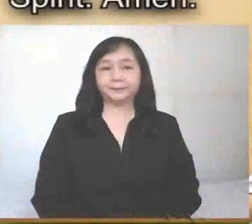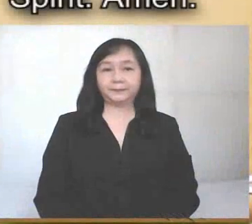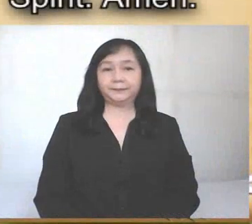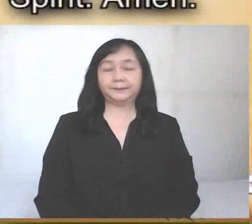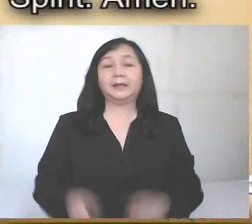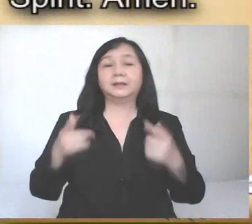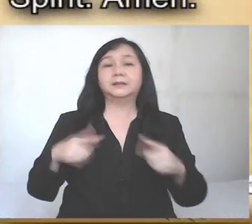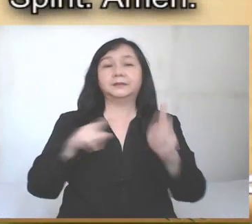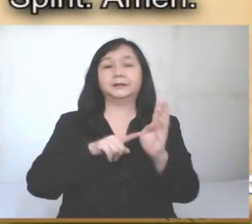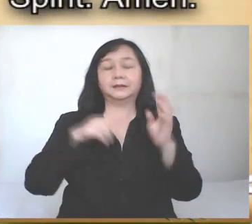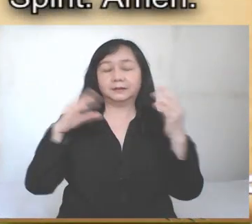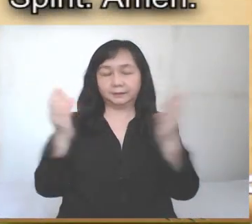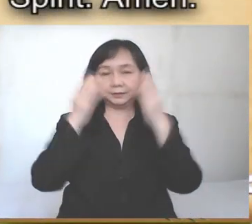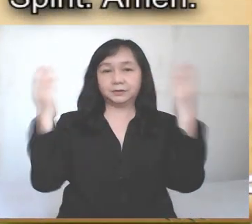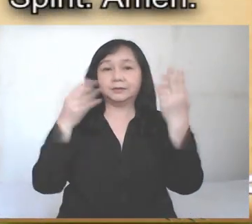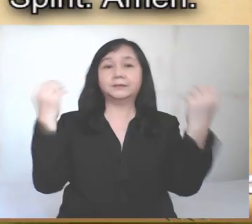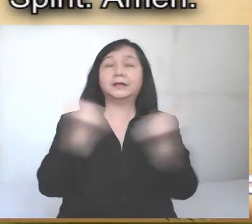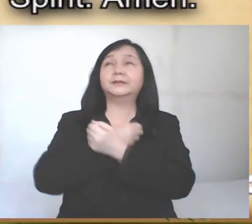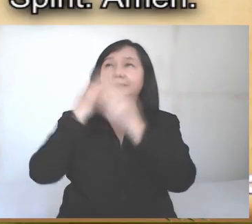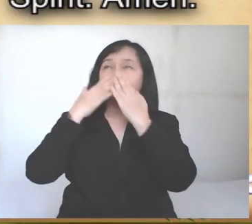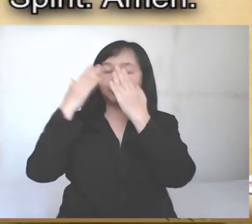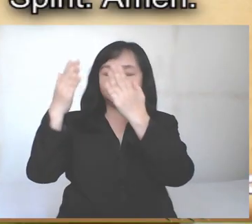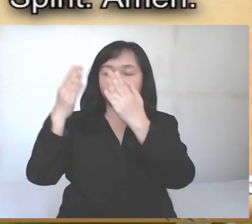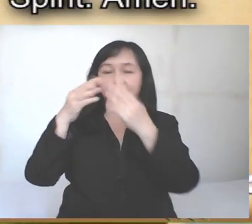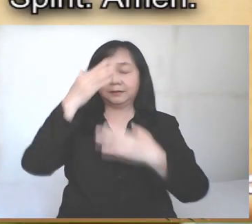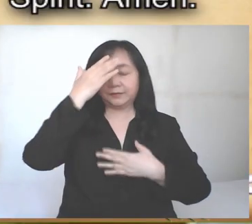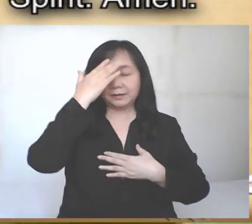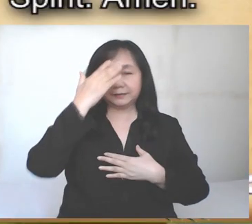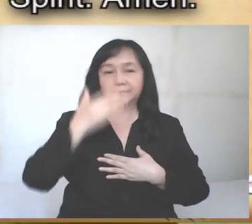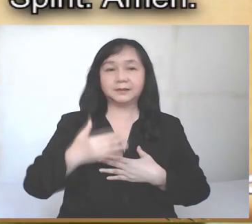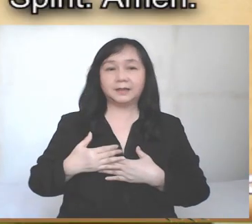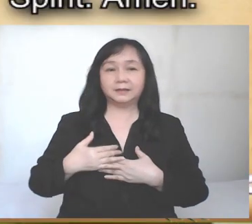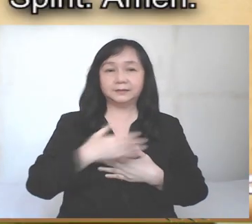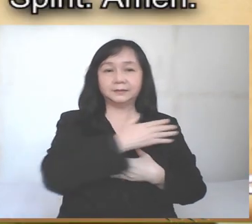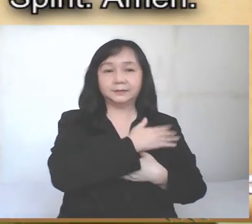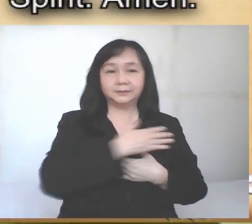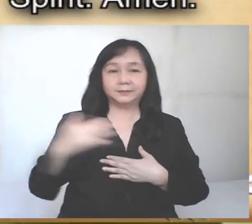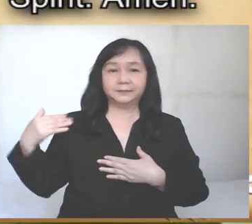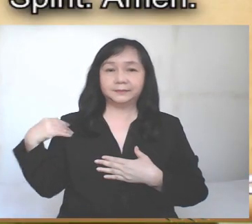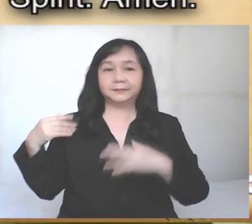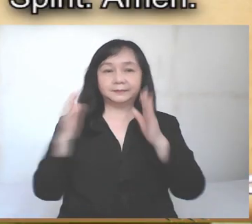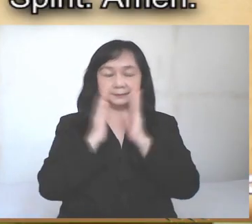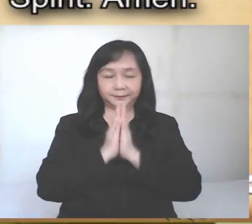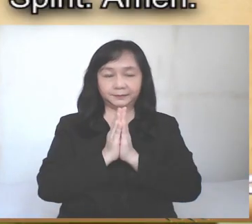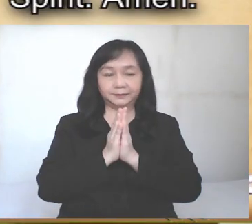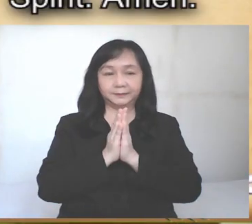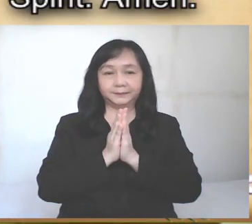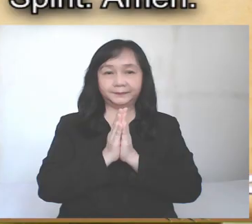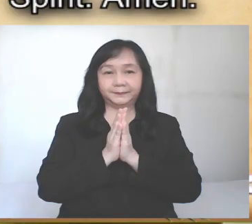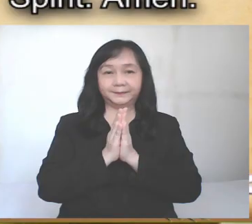Let us begin our celebration of love and thanksgiving in the name of the Father, and of the Son, and of the Holy Spirit.